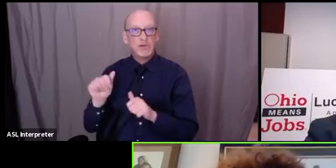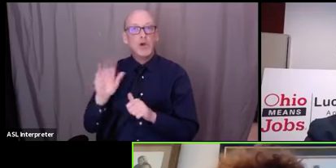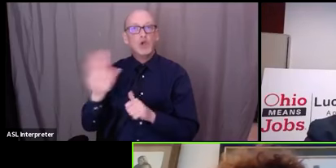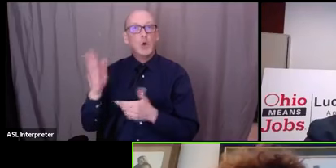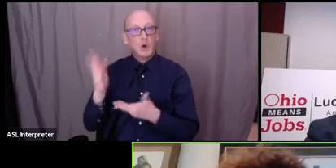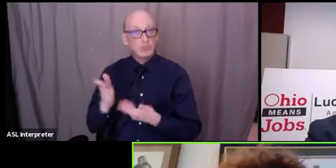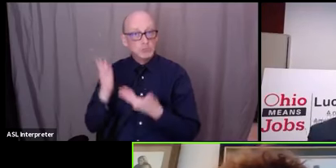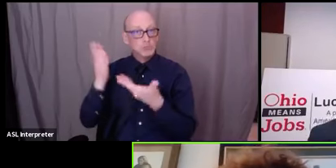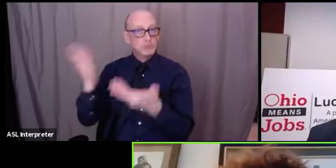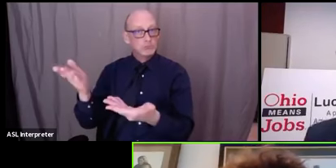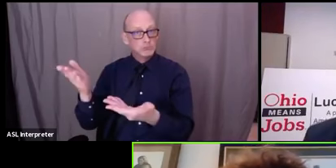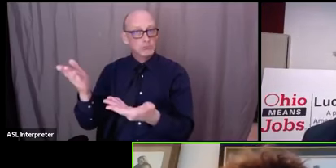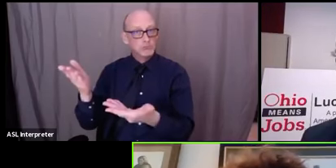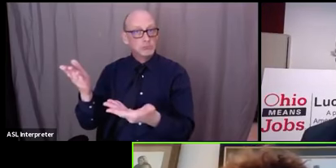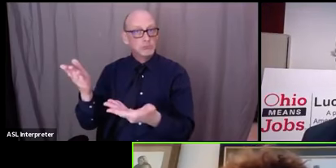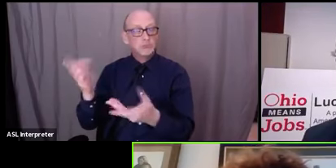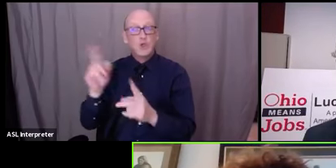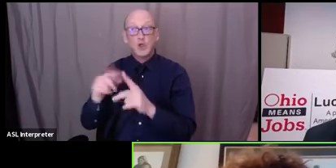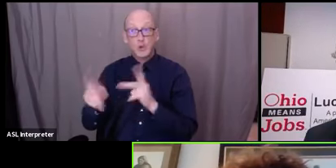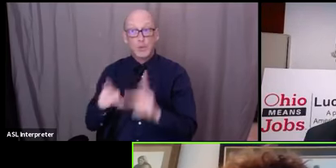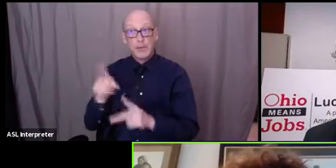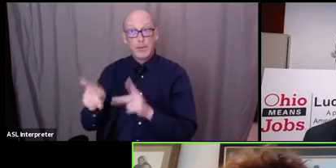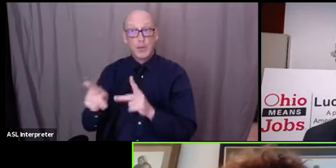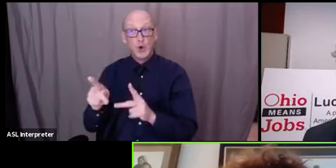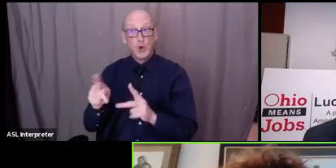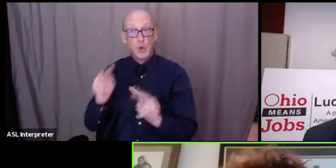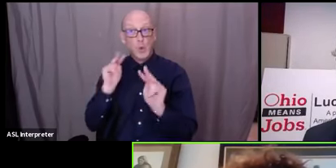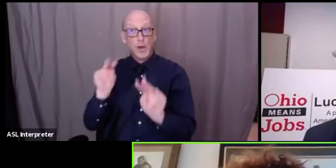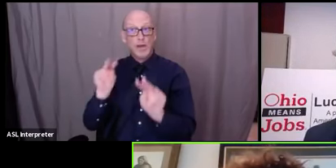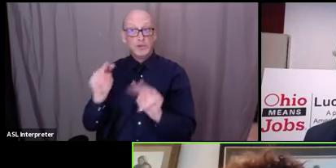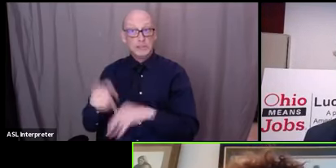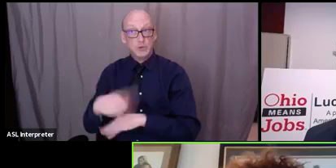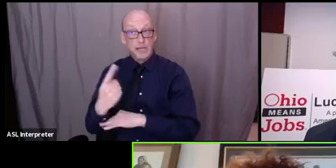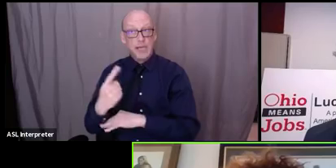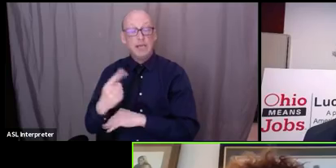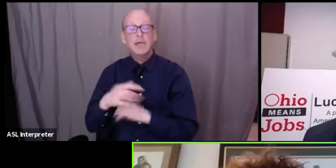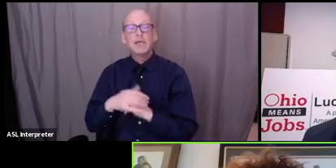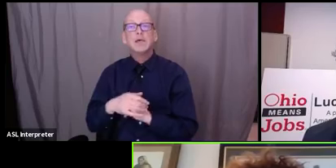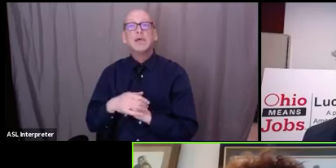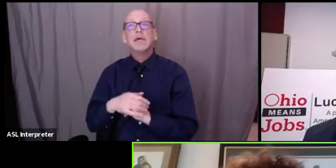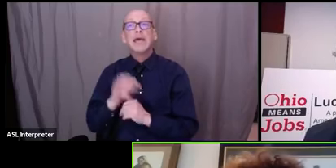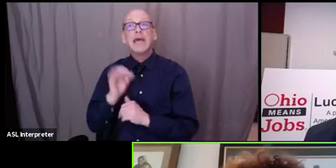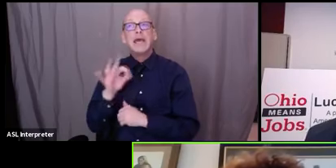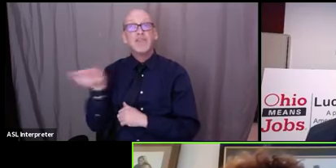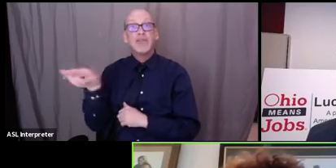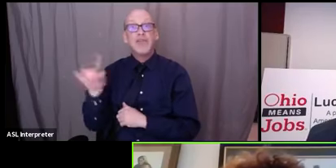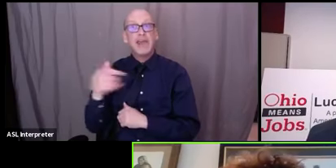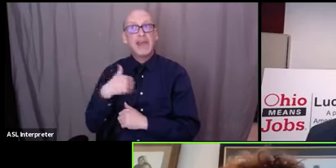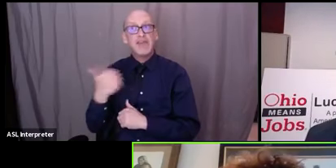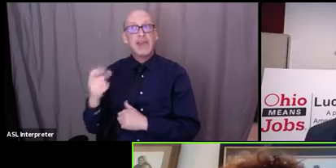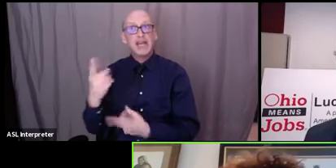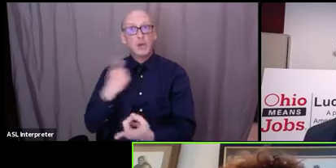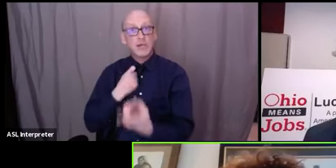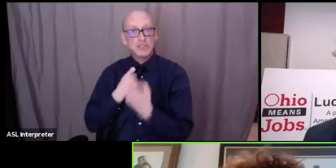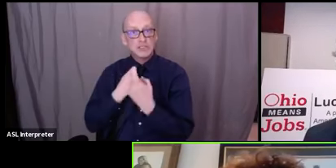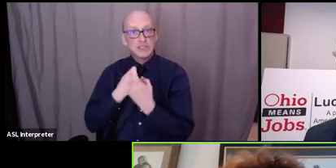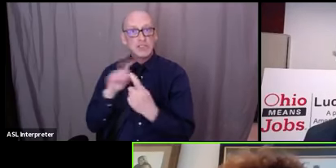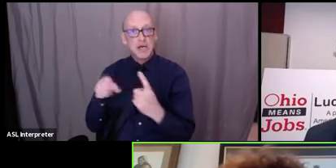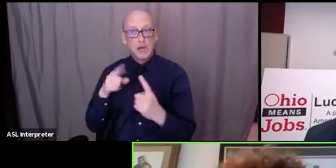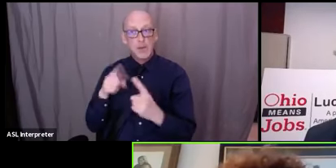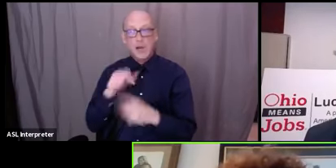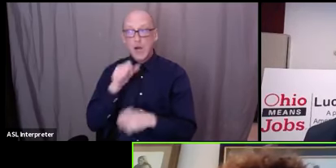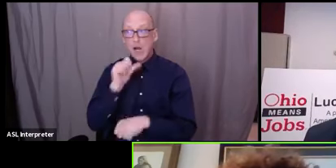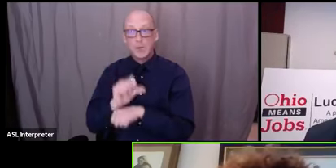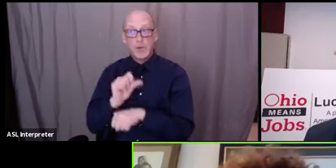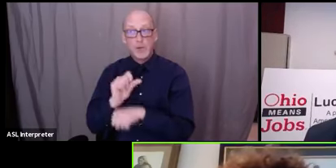to people who are listening today be that if they have any questions at all about their unemployment